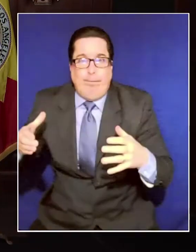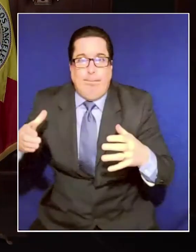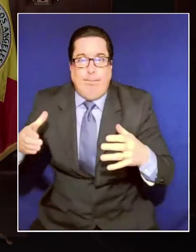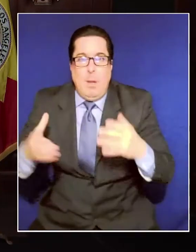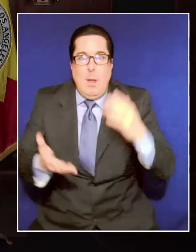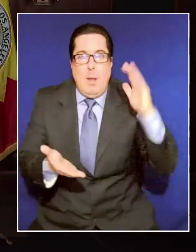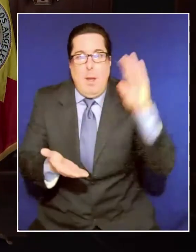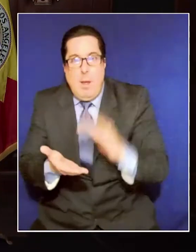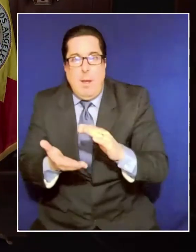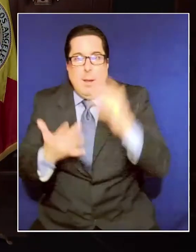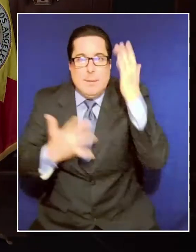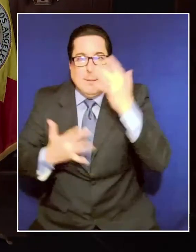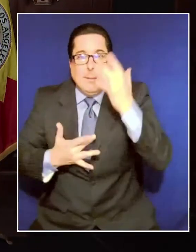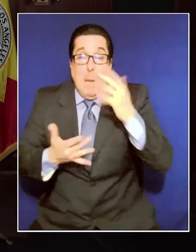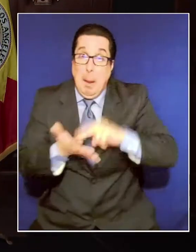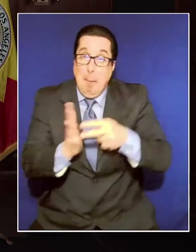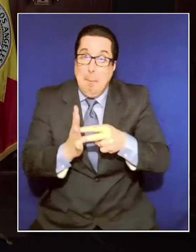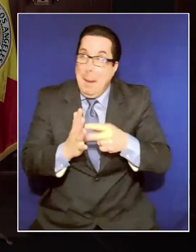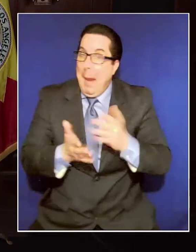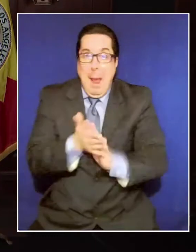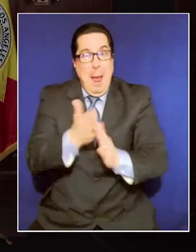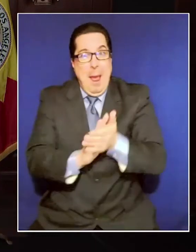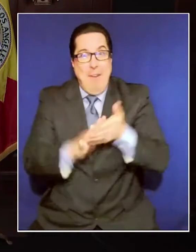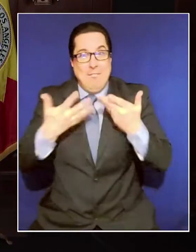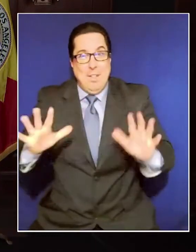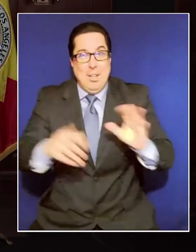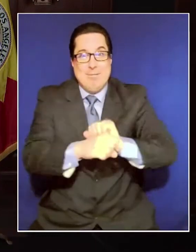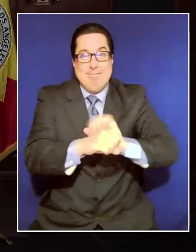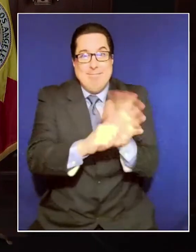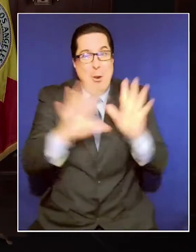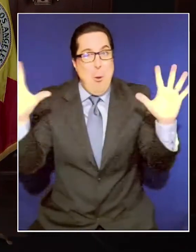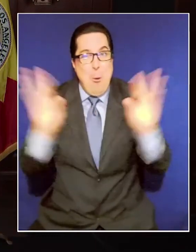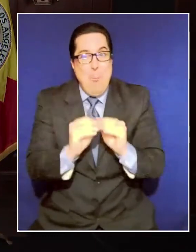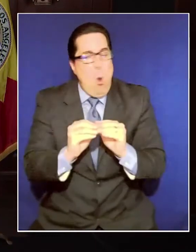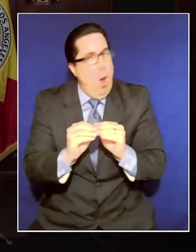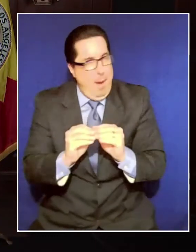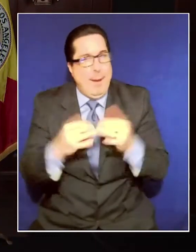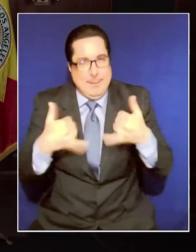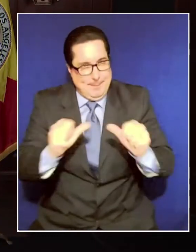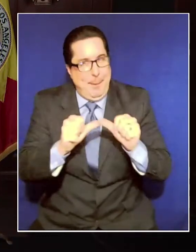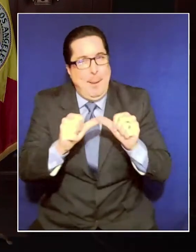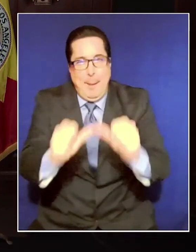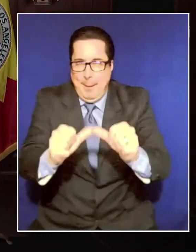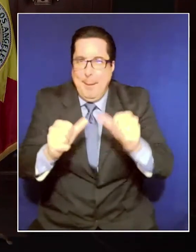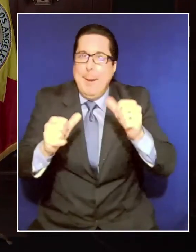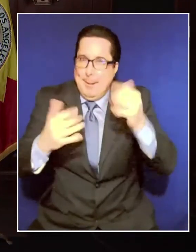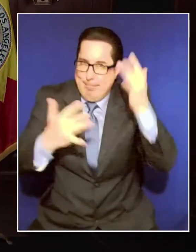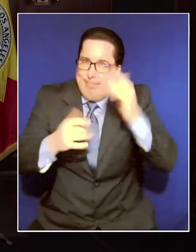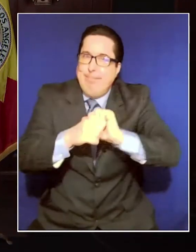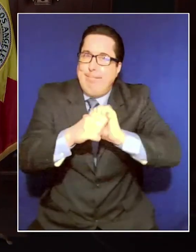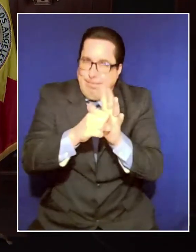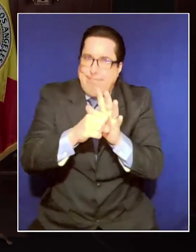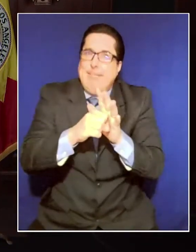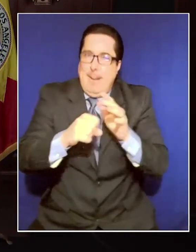gone away even with every vaccine that saves a life. We need to continue moving forward.